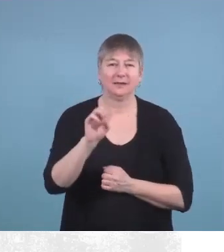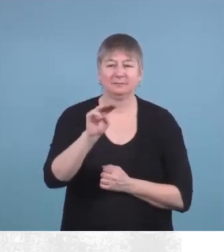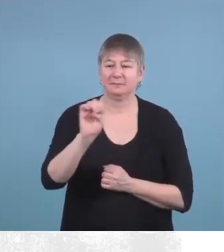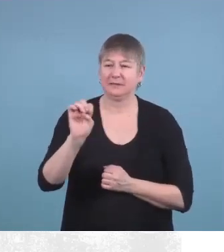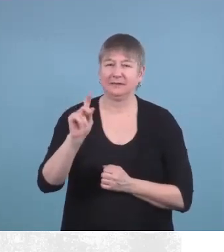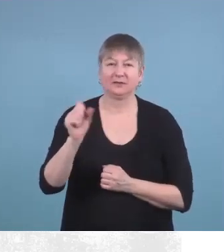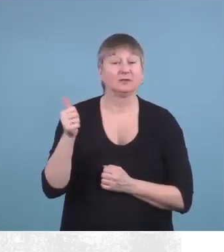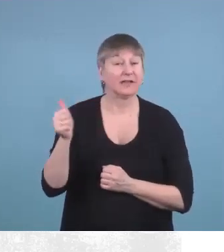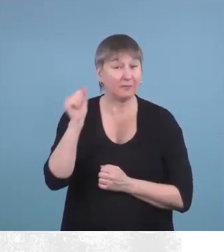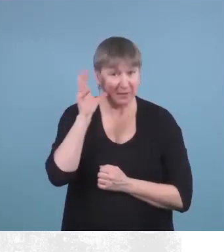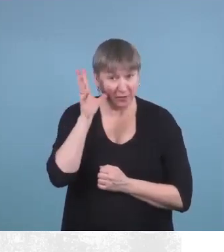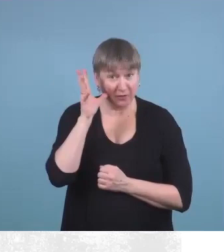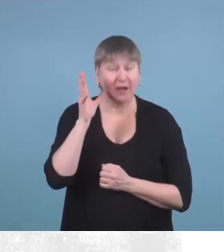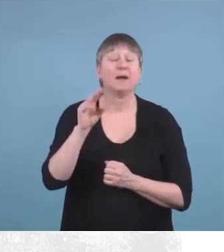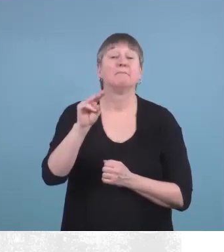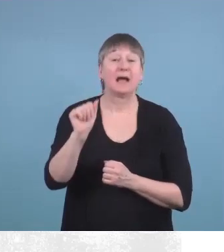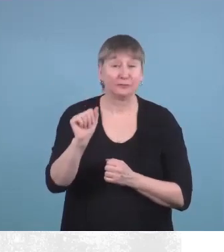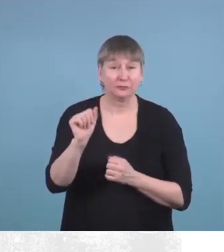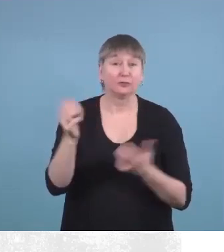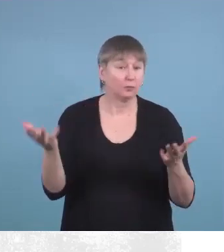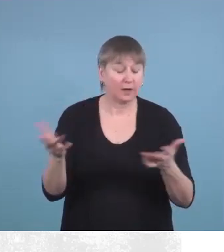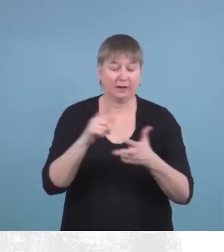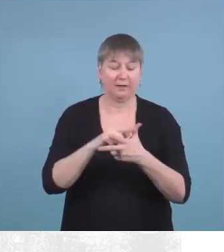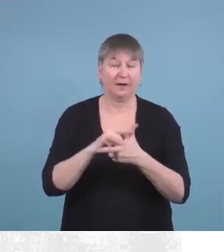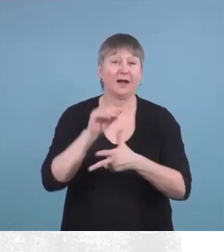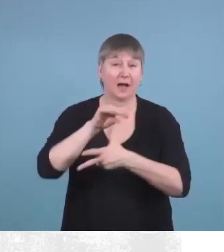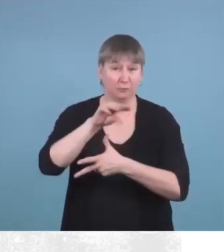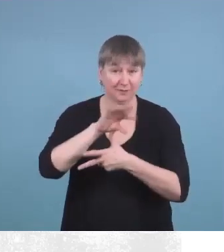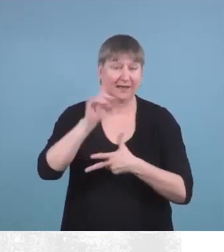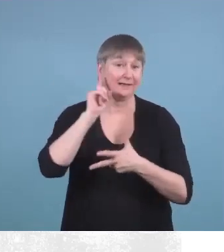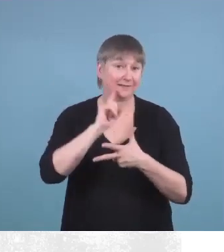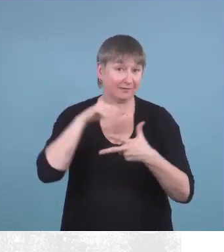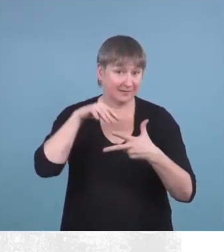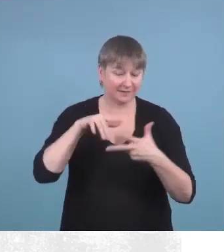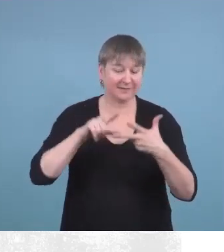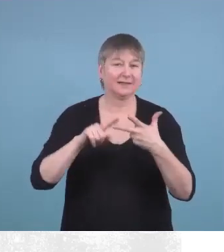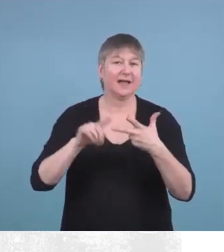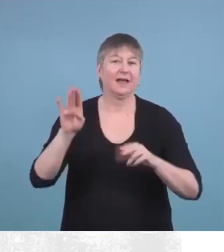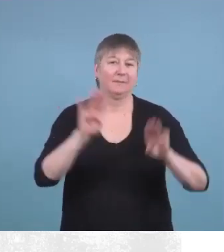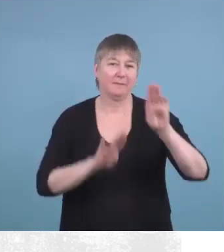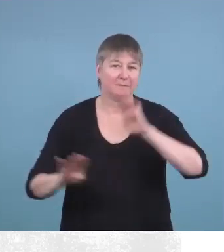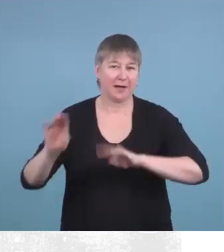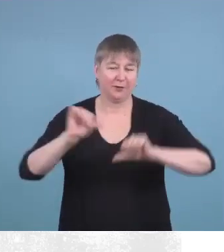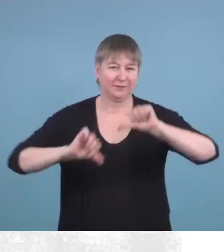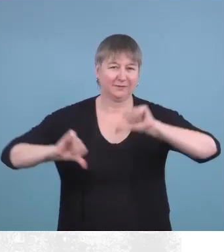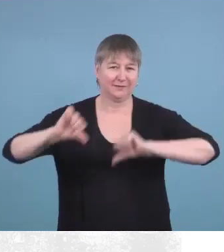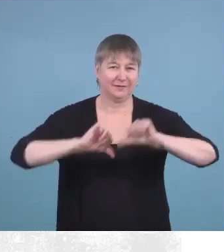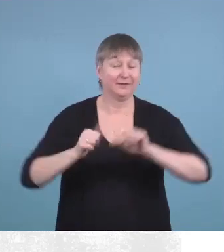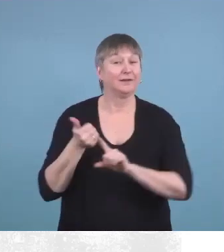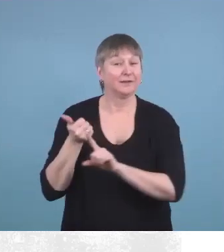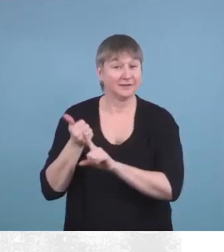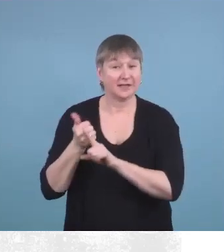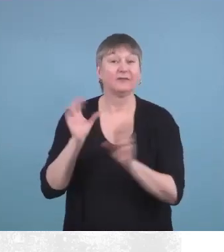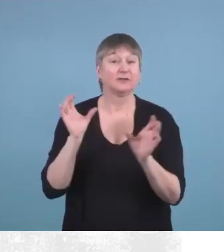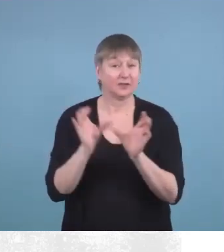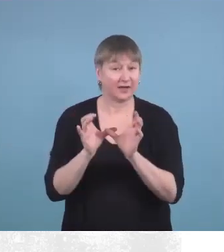who holds a master's degree in counseling, deafness studies, and biological sciences. She is a certified teacher of the